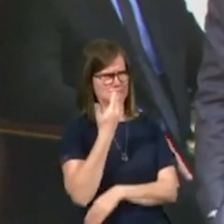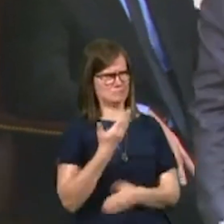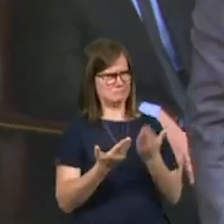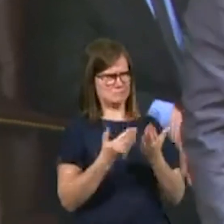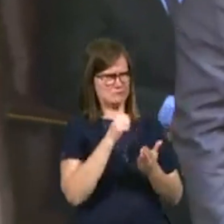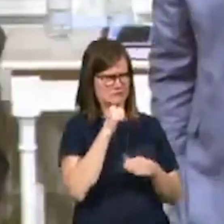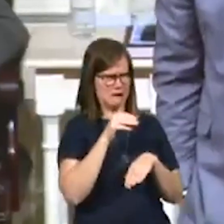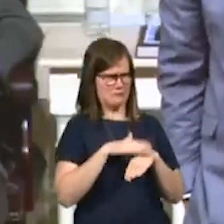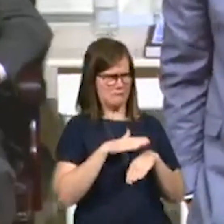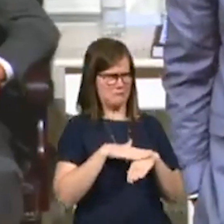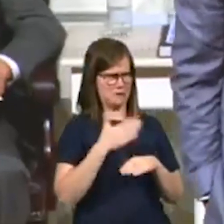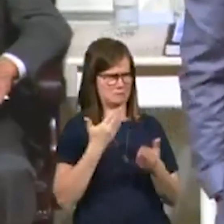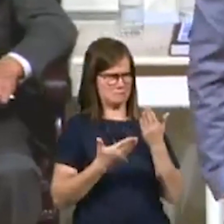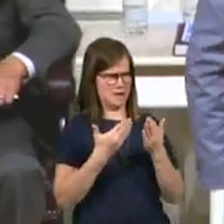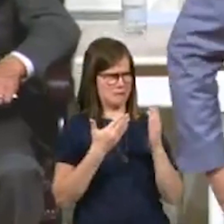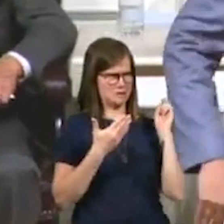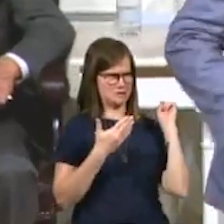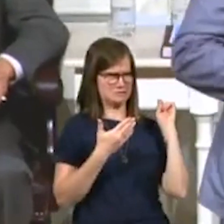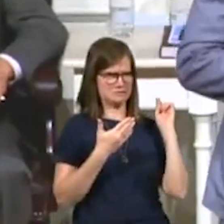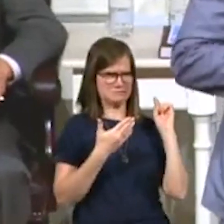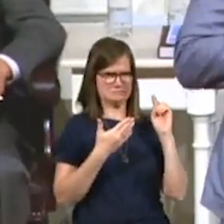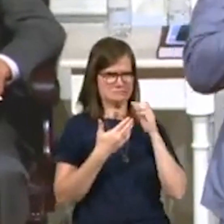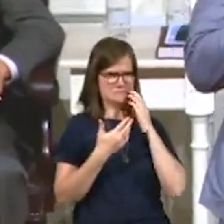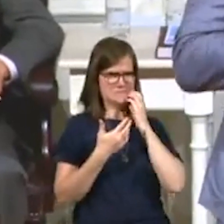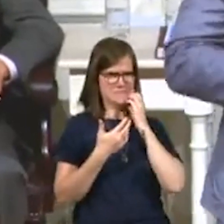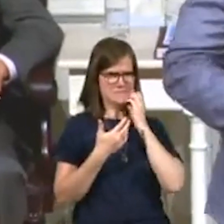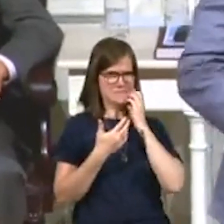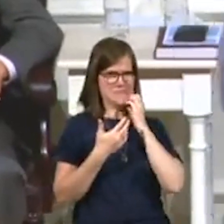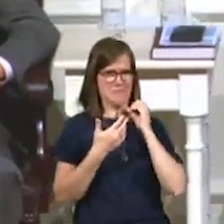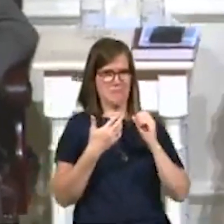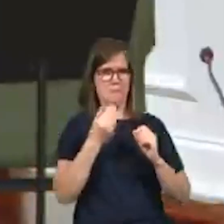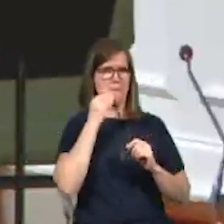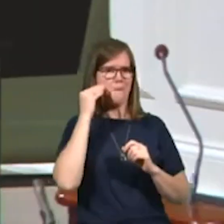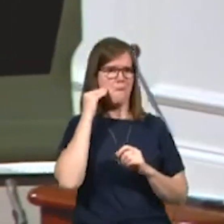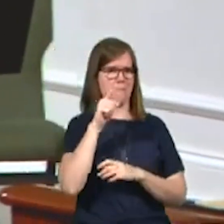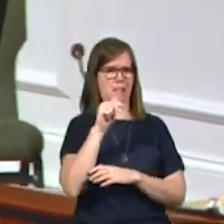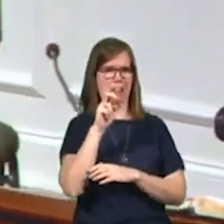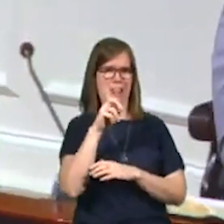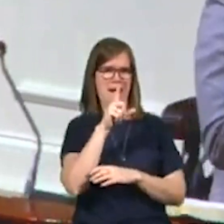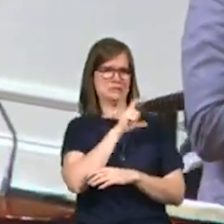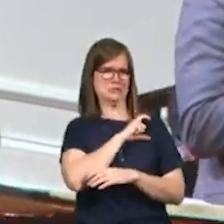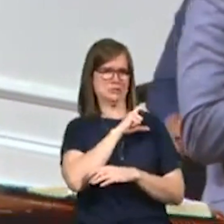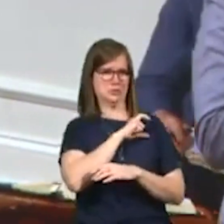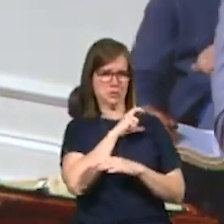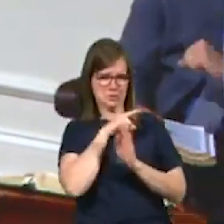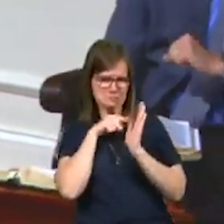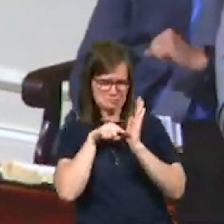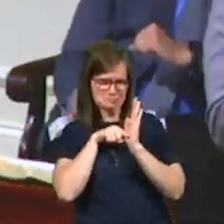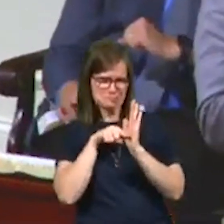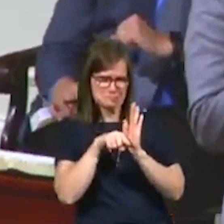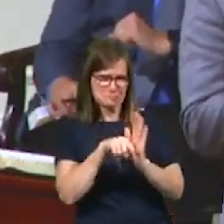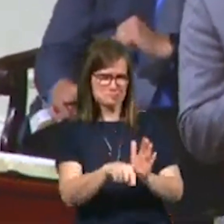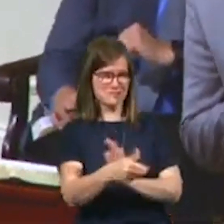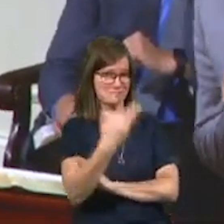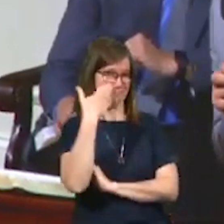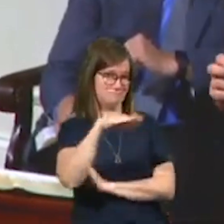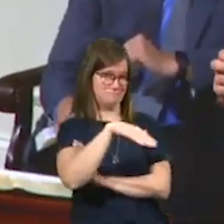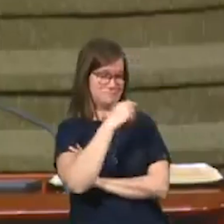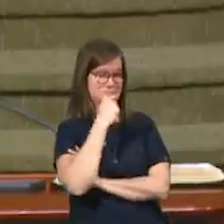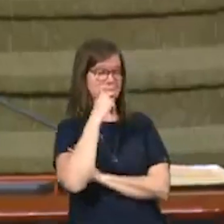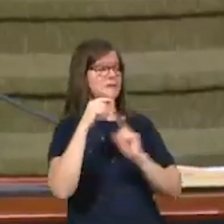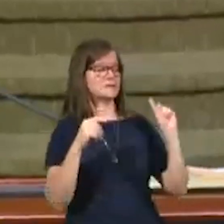warning. Maybe she's running, you know, some homeland security records on me. Who knows? But she